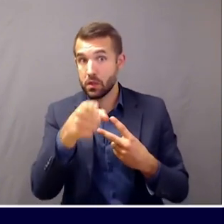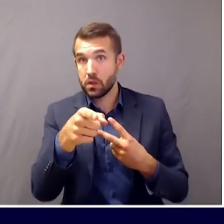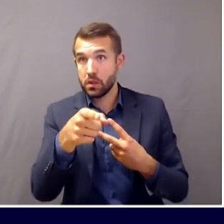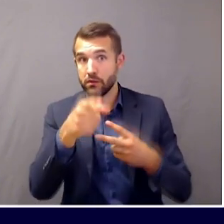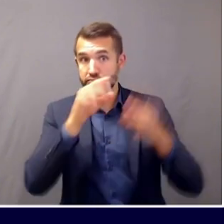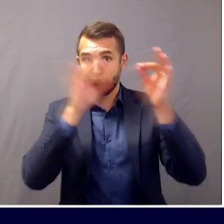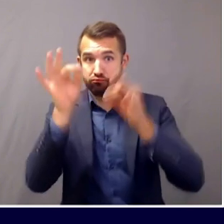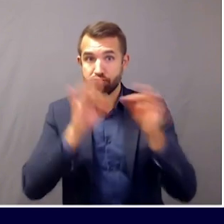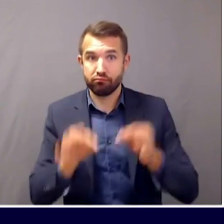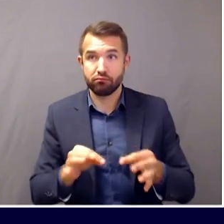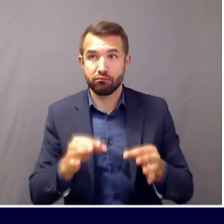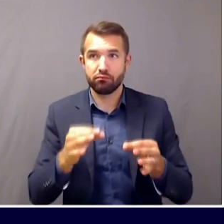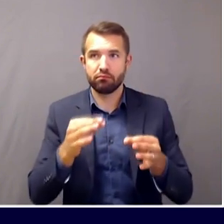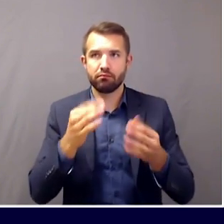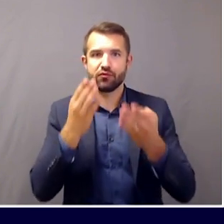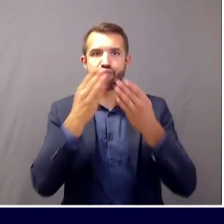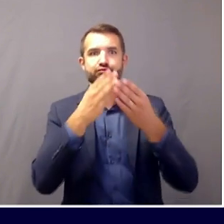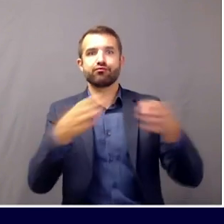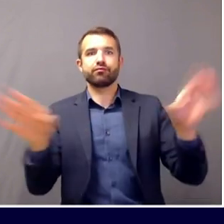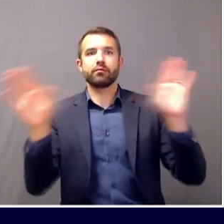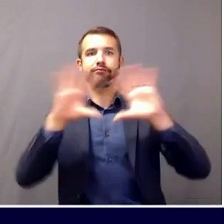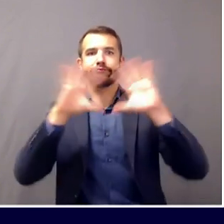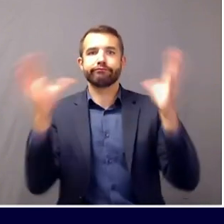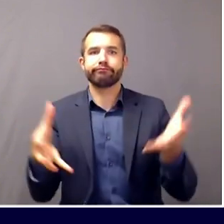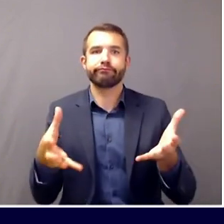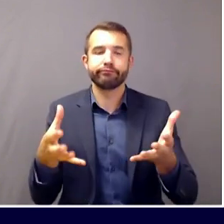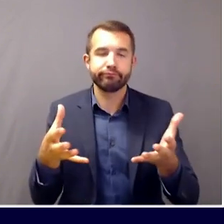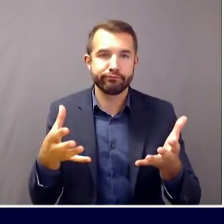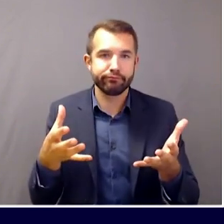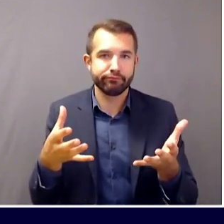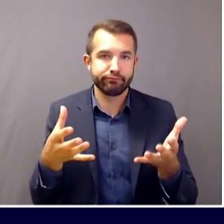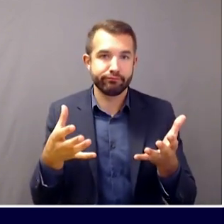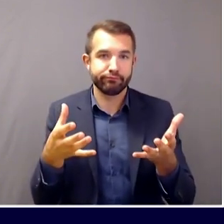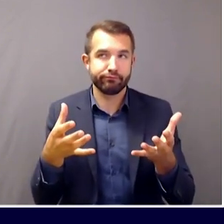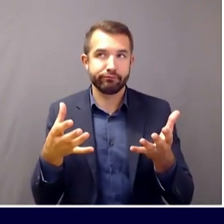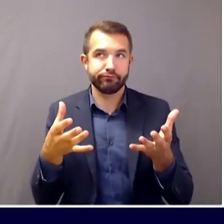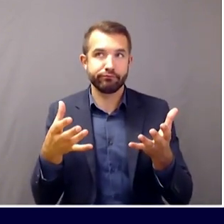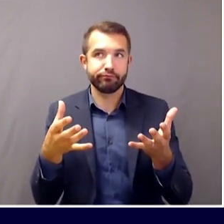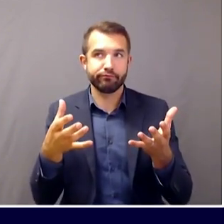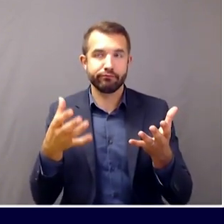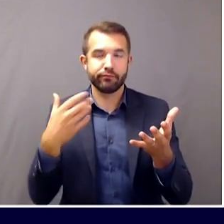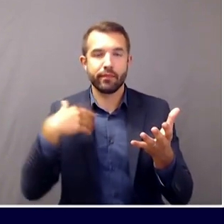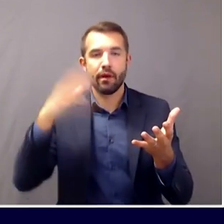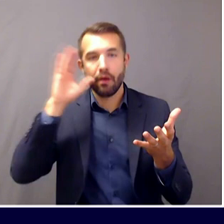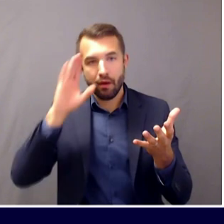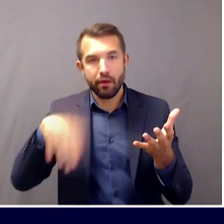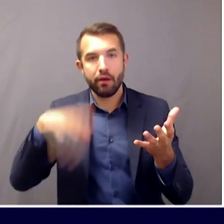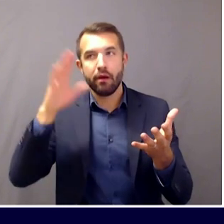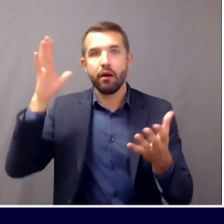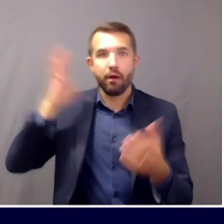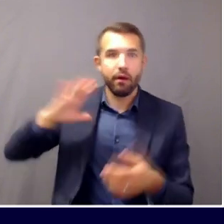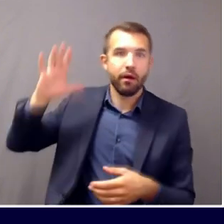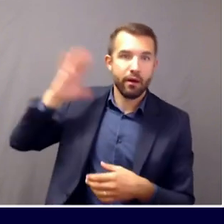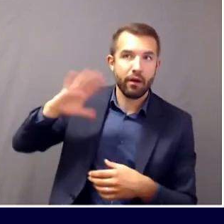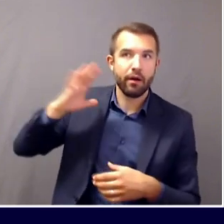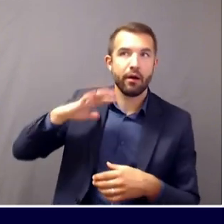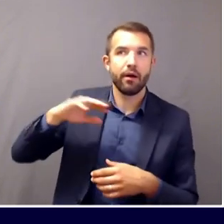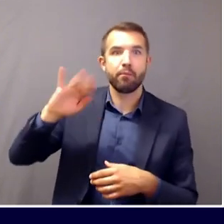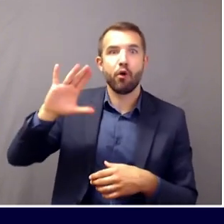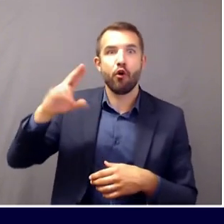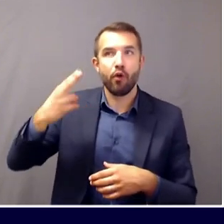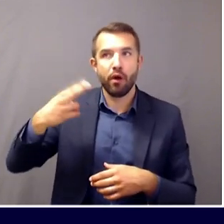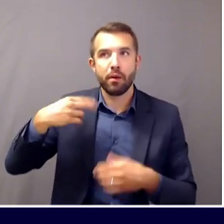an overview? Going back, I realize there are a lot of these questions sort of in the early stages of the pandemic, but how